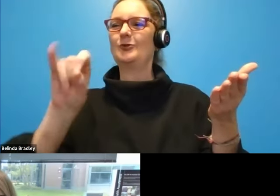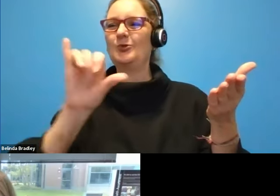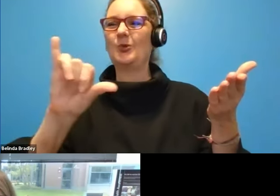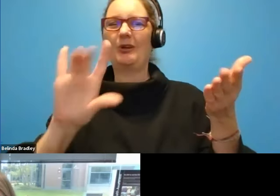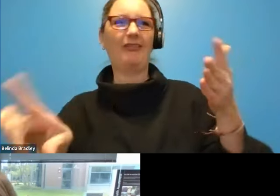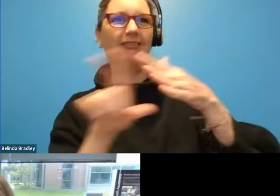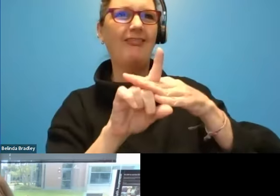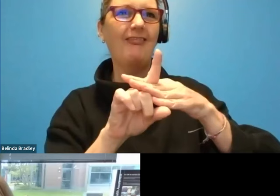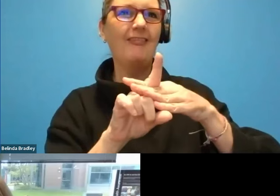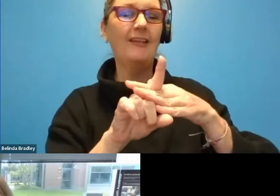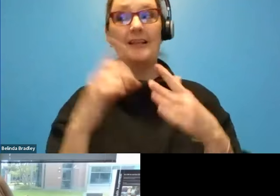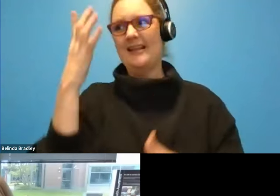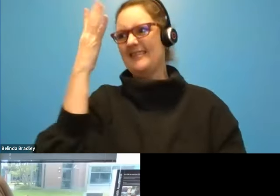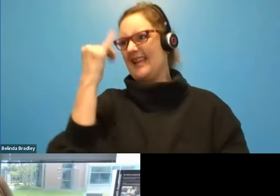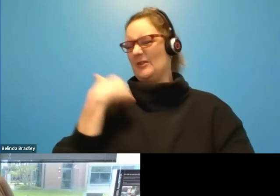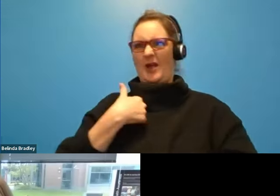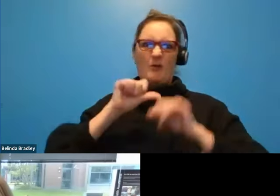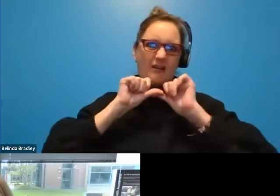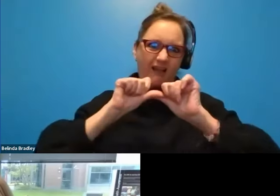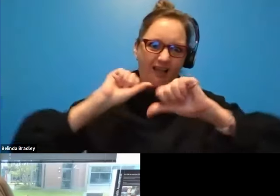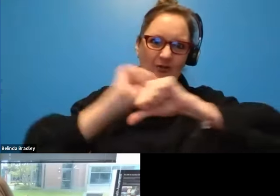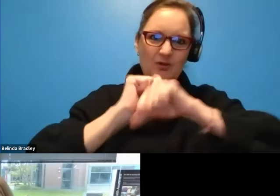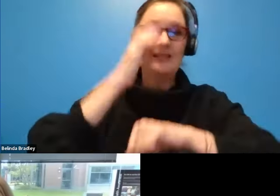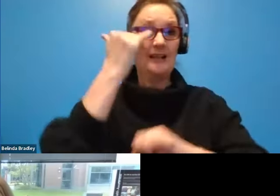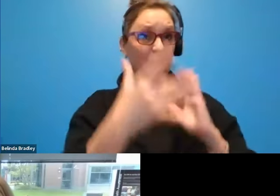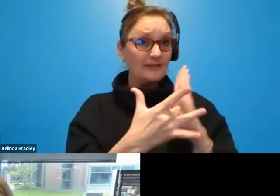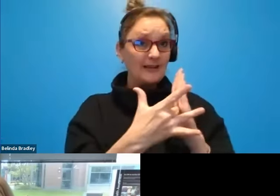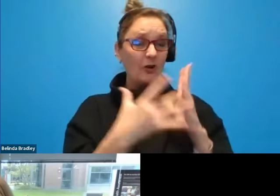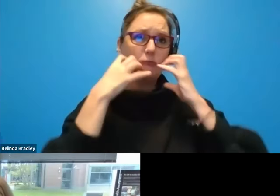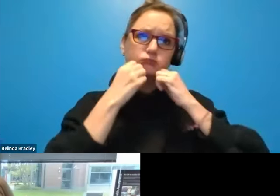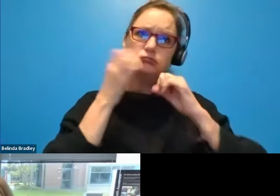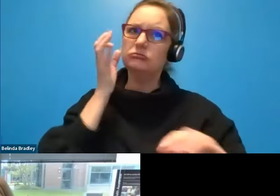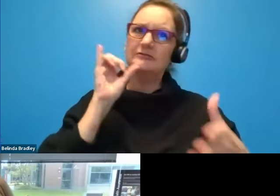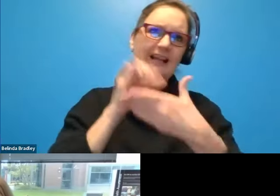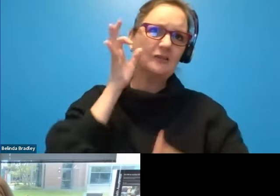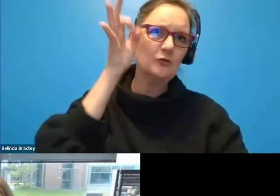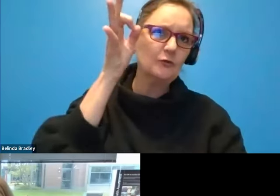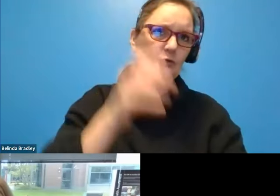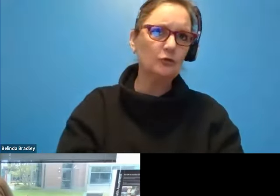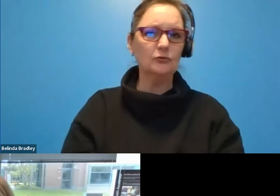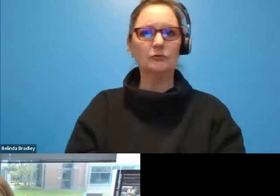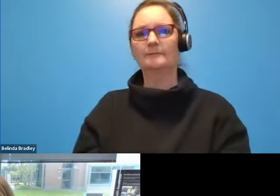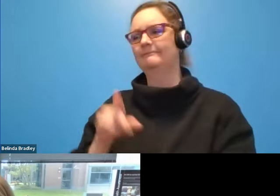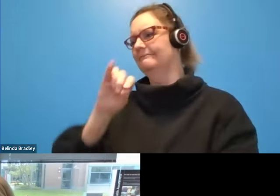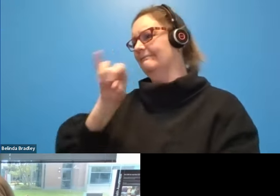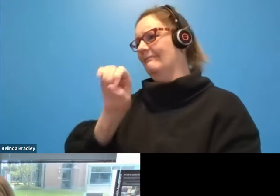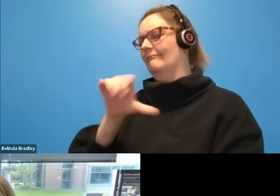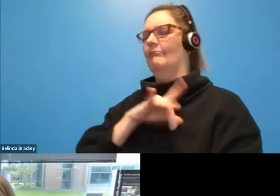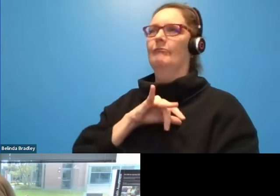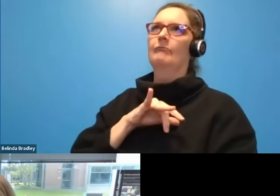technology is the future. I really believe it. Uh, that is just fantastic. Um,